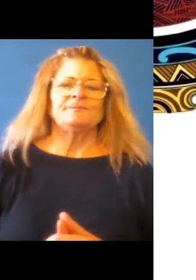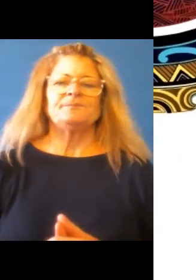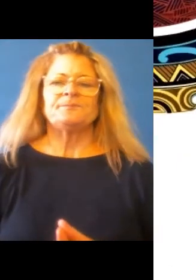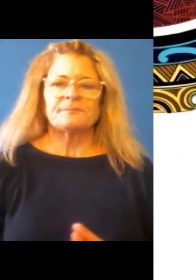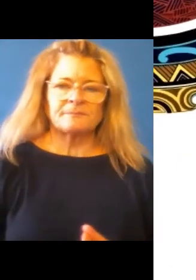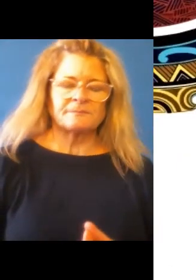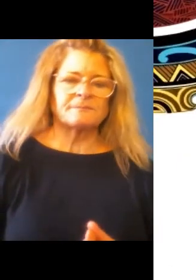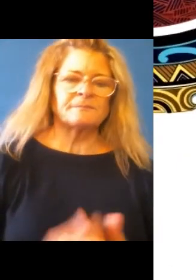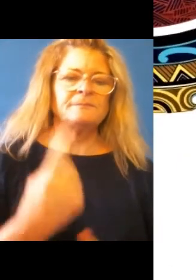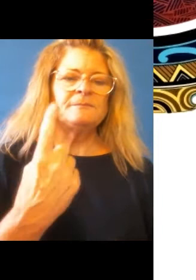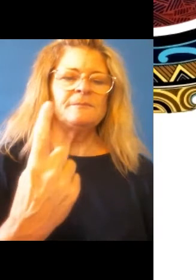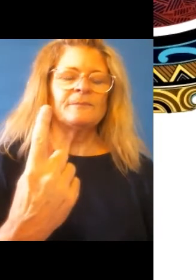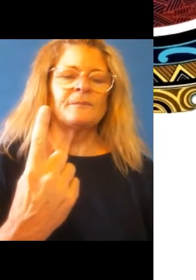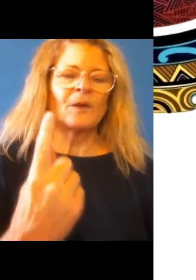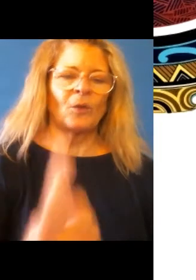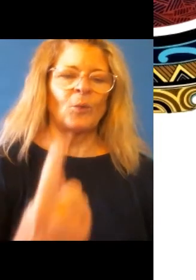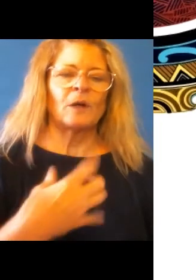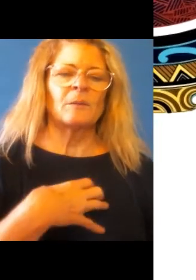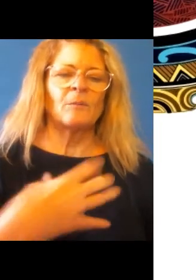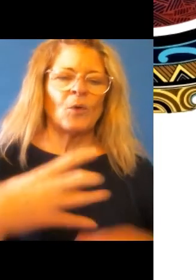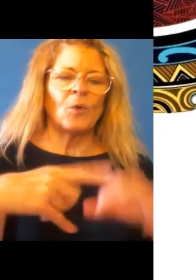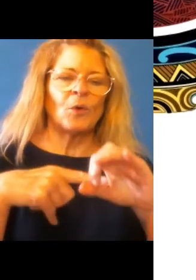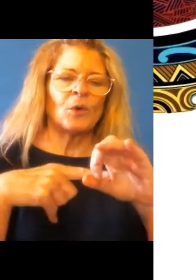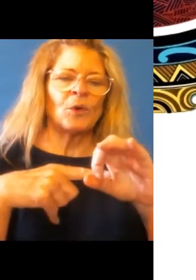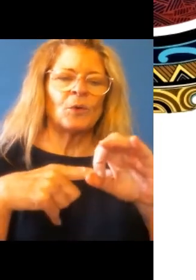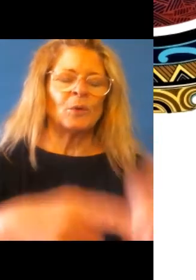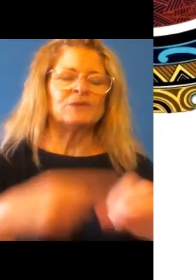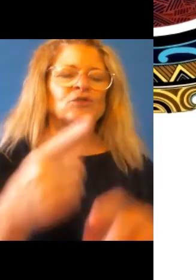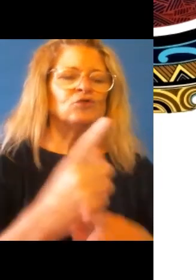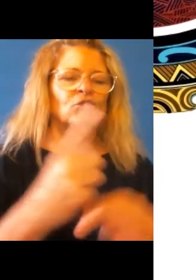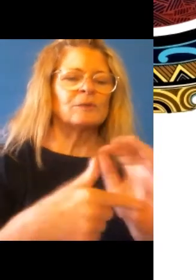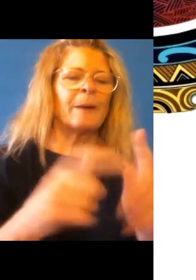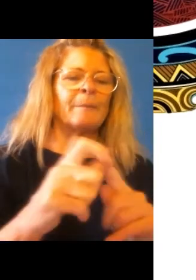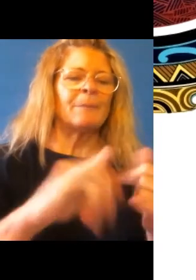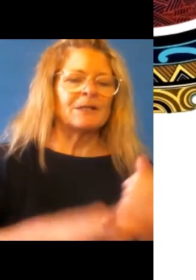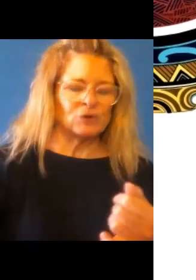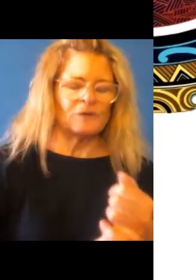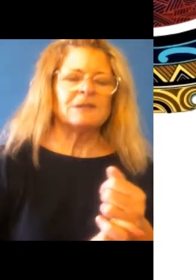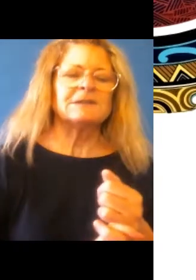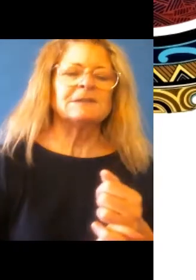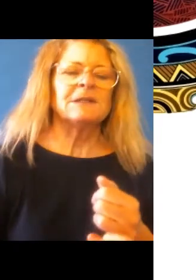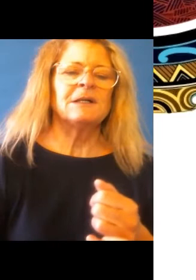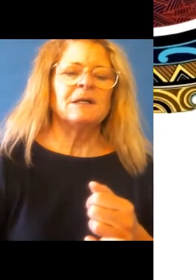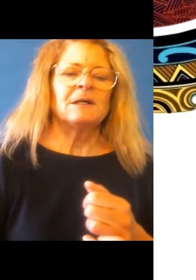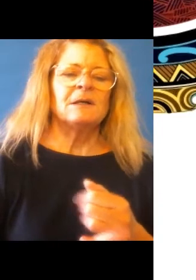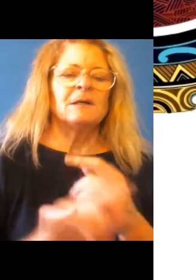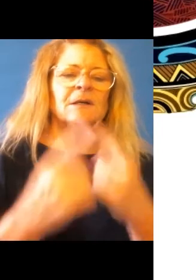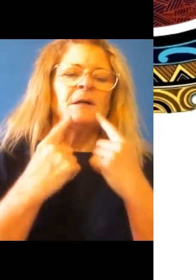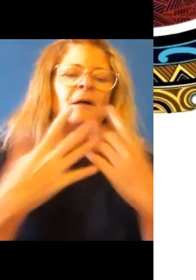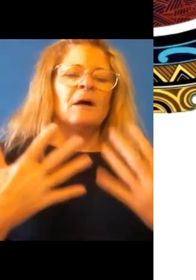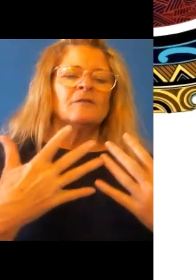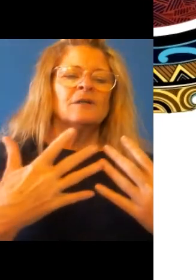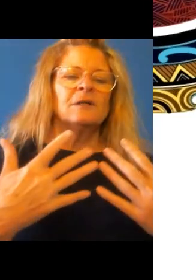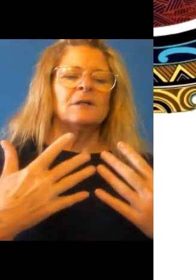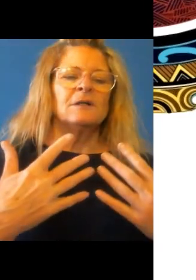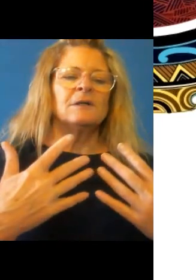tips and, and hints for public servants there. But, uh, often what can get done, uh, often relies on, uh,